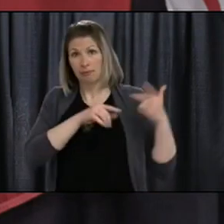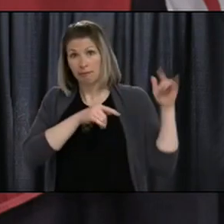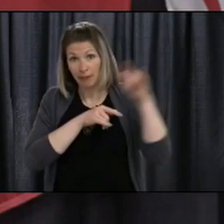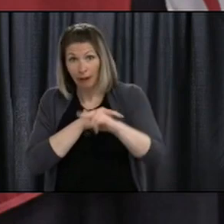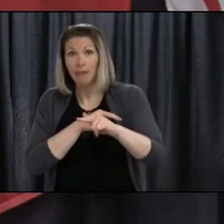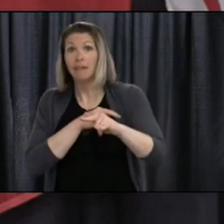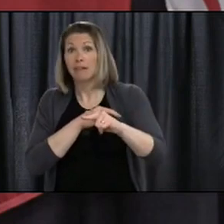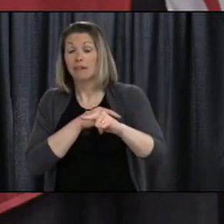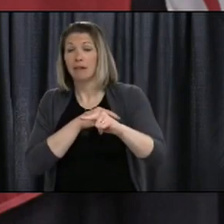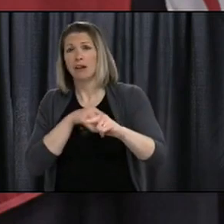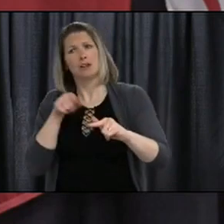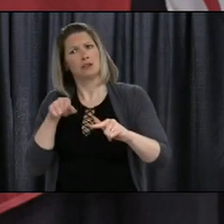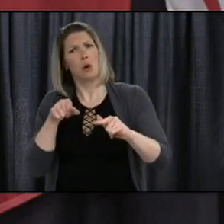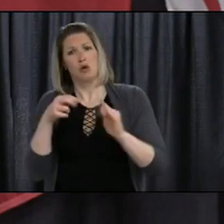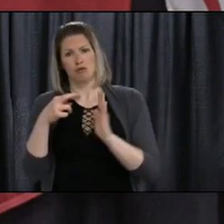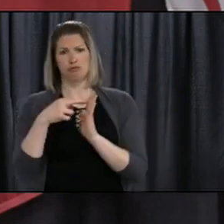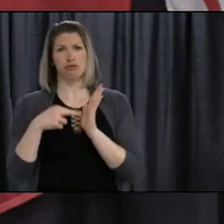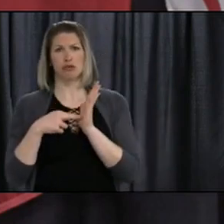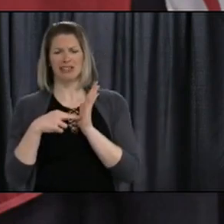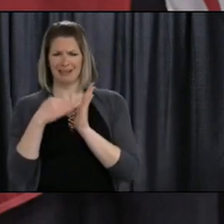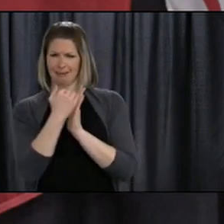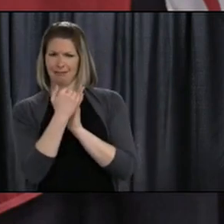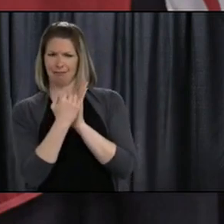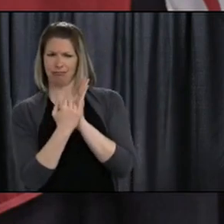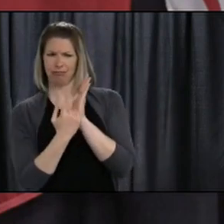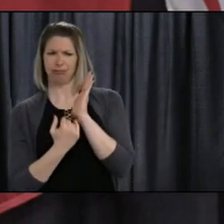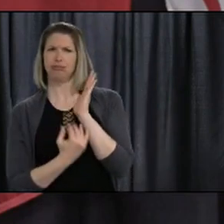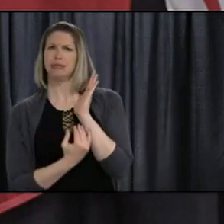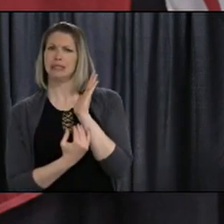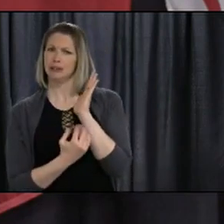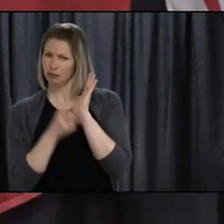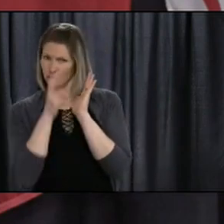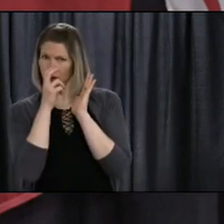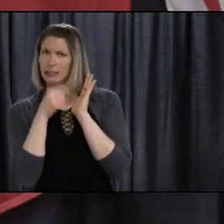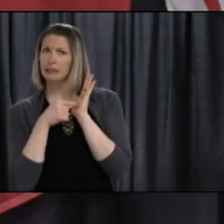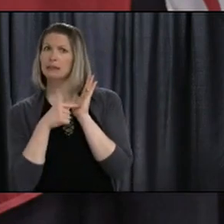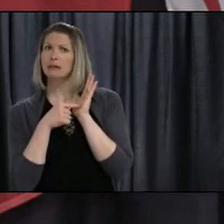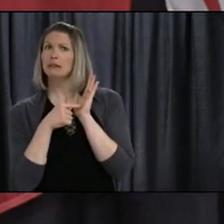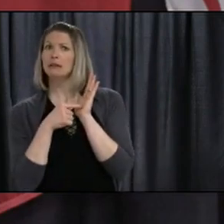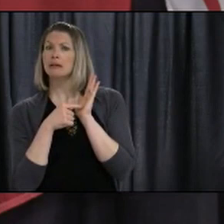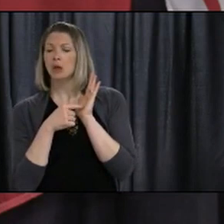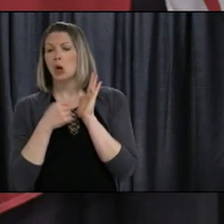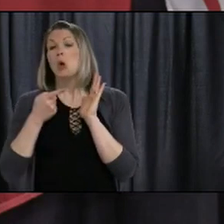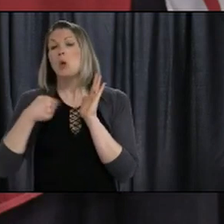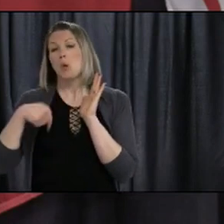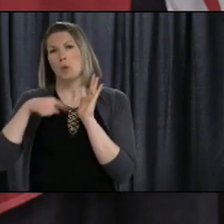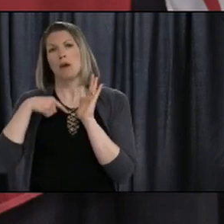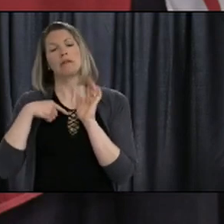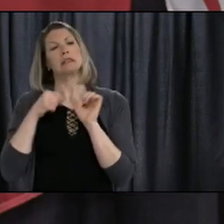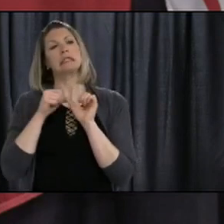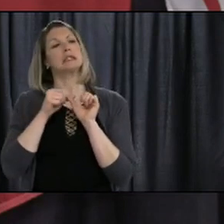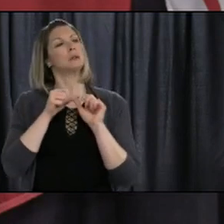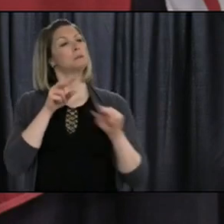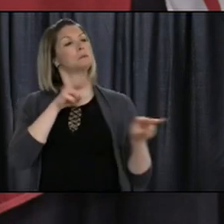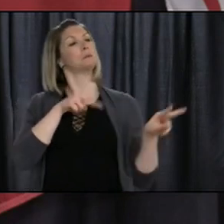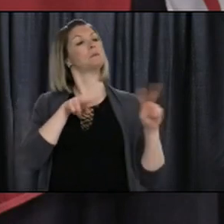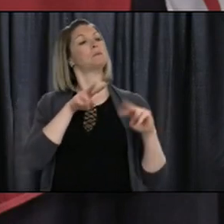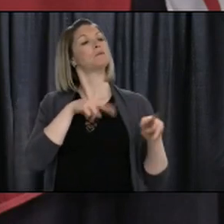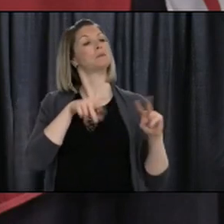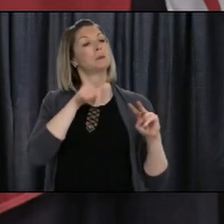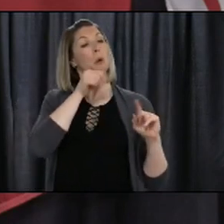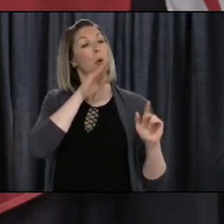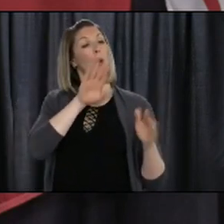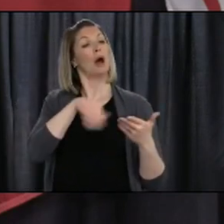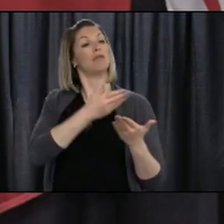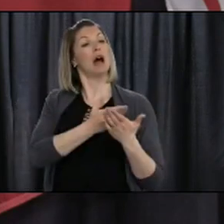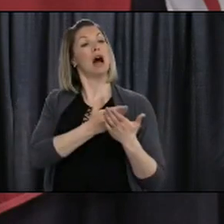are there also. But it's essential travel only, and we'll continue to watch for those, you know, that are coming in from outside of the province, and we'll take